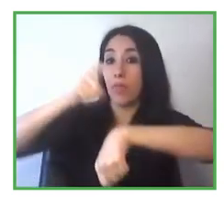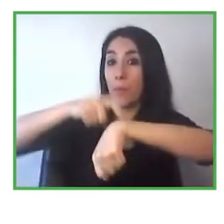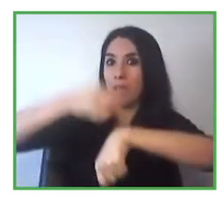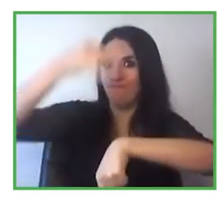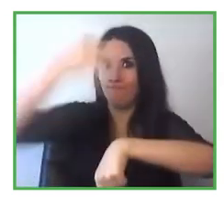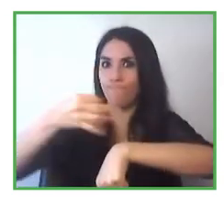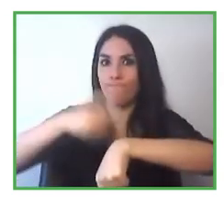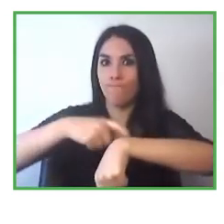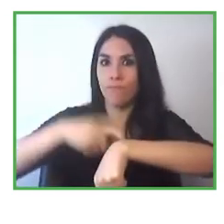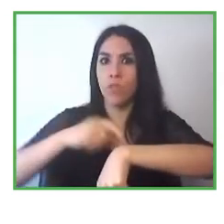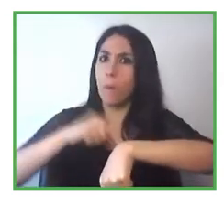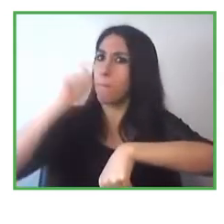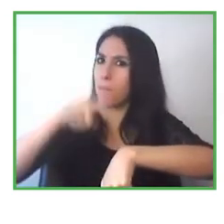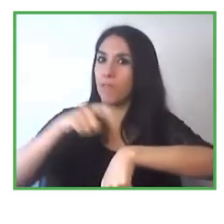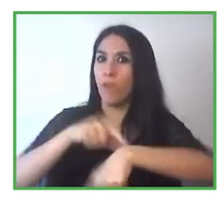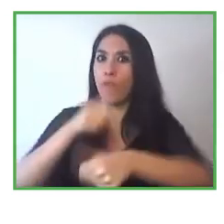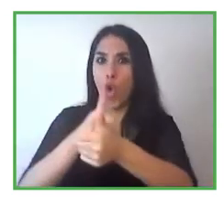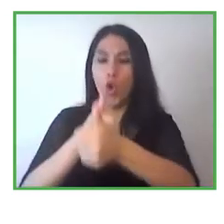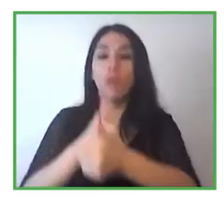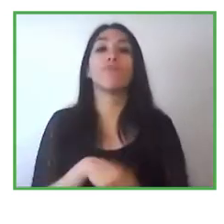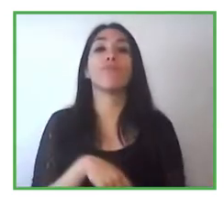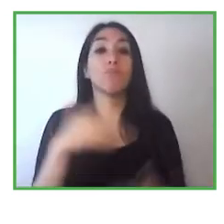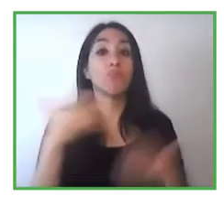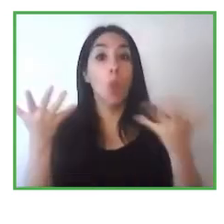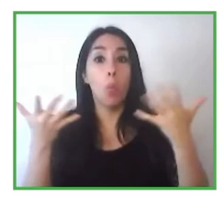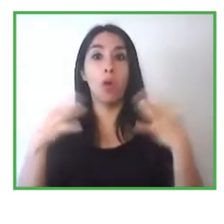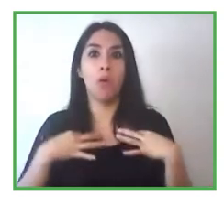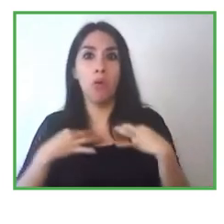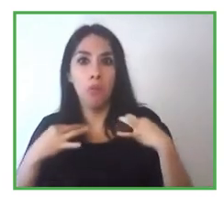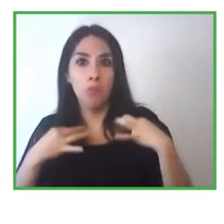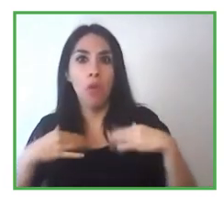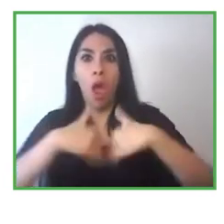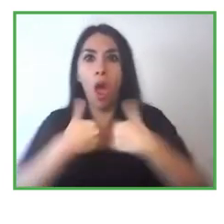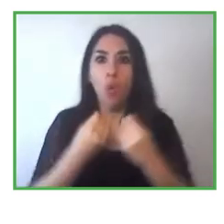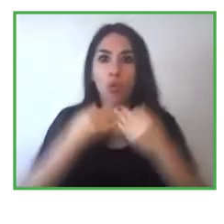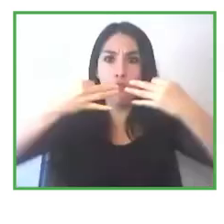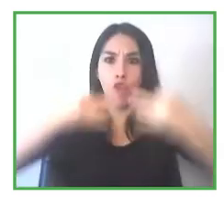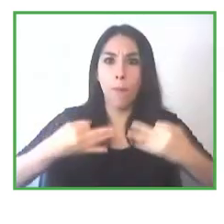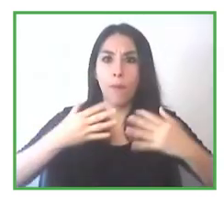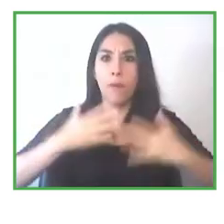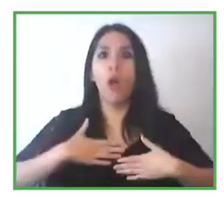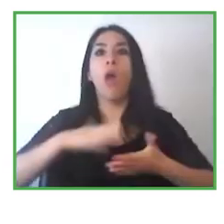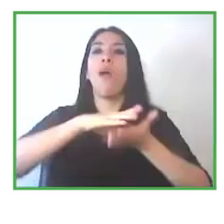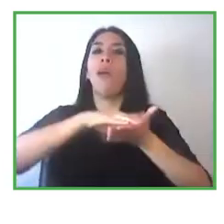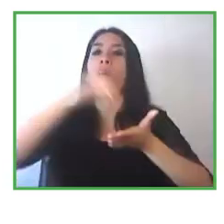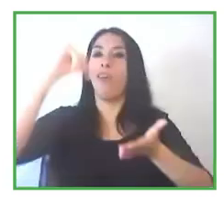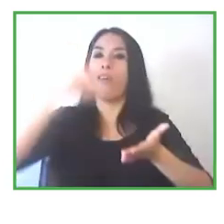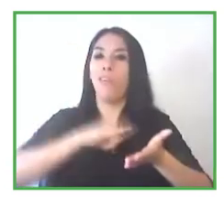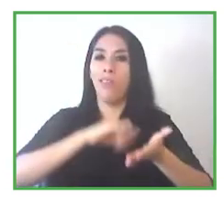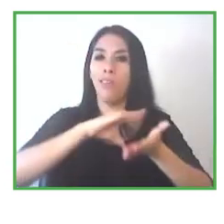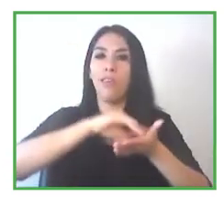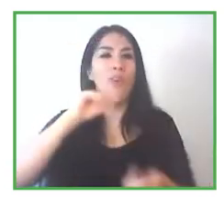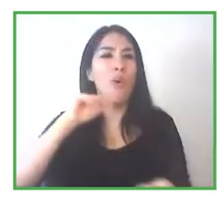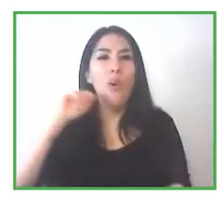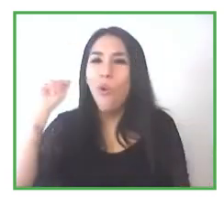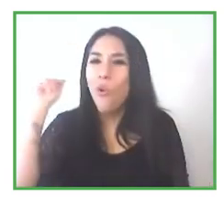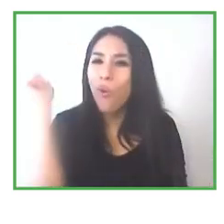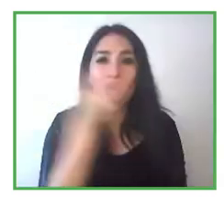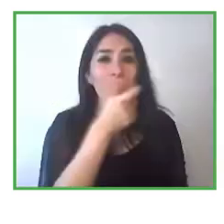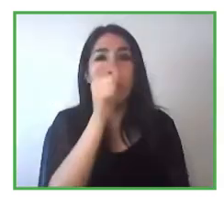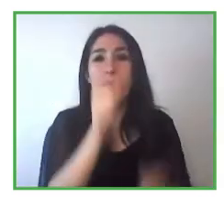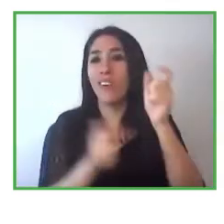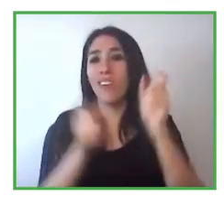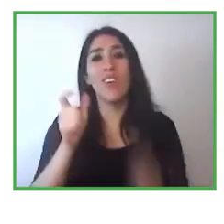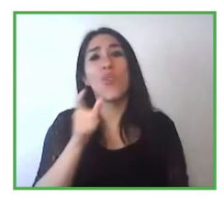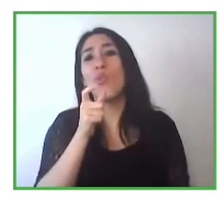punctuality is also key the trust code etc so we all have challenges